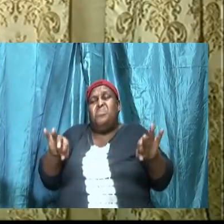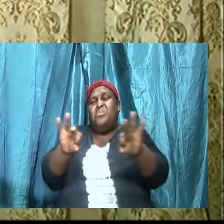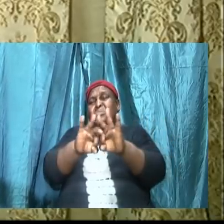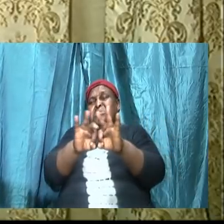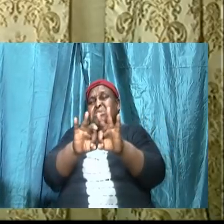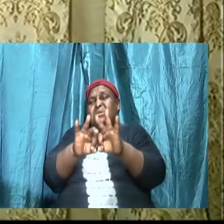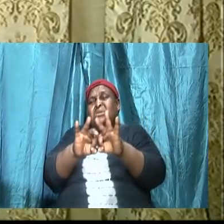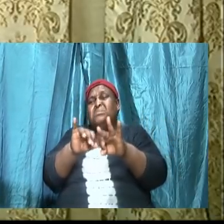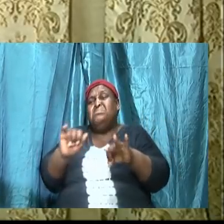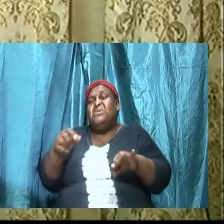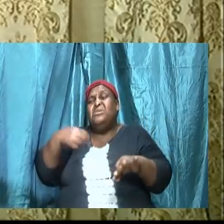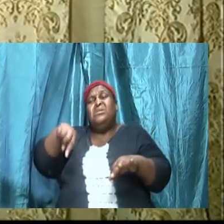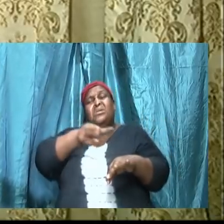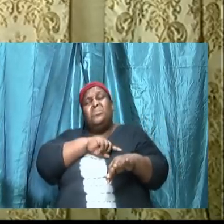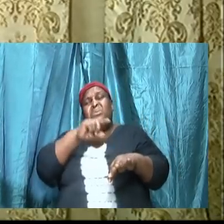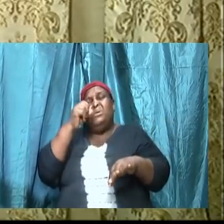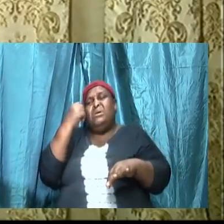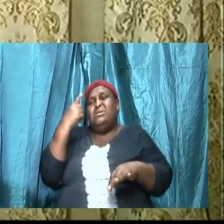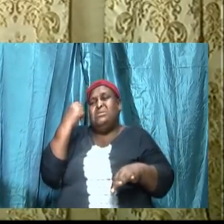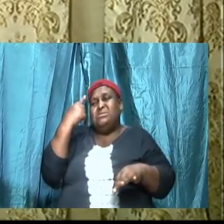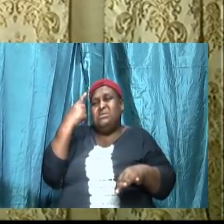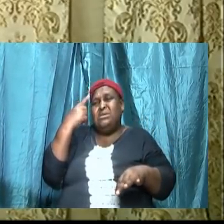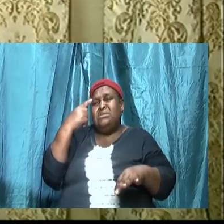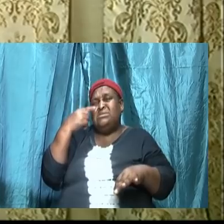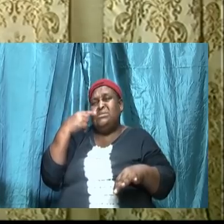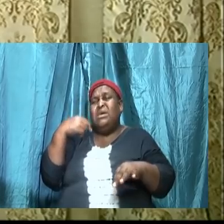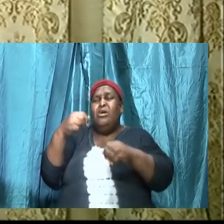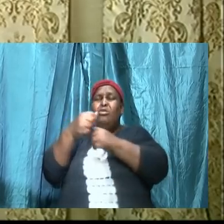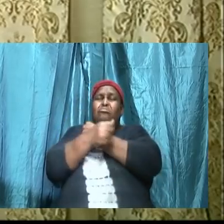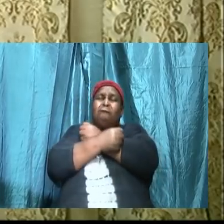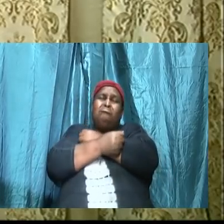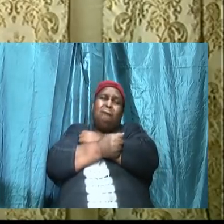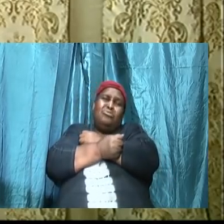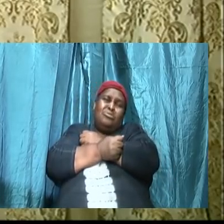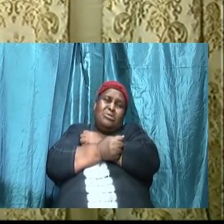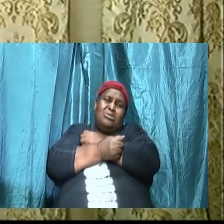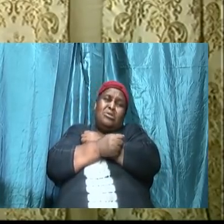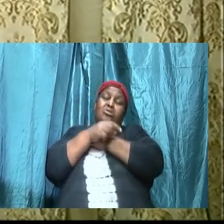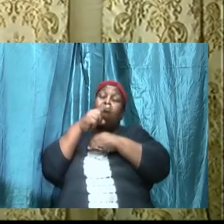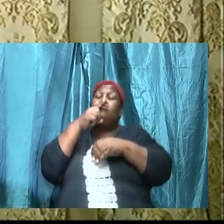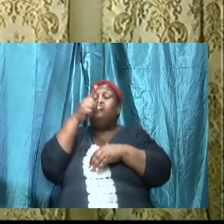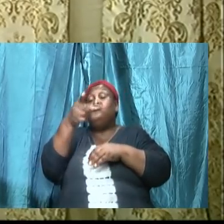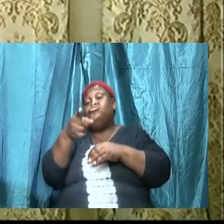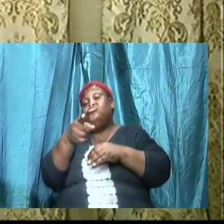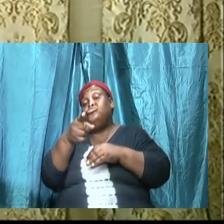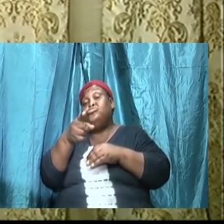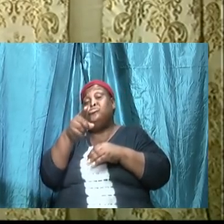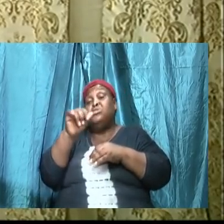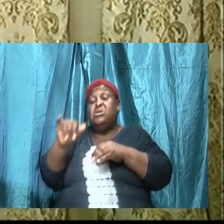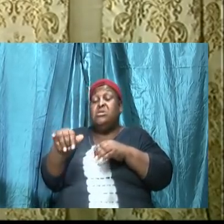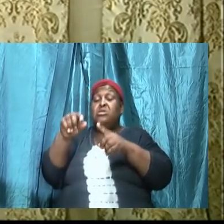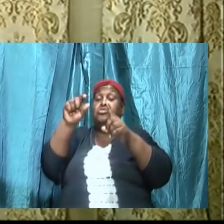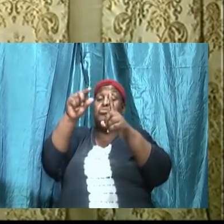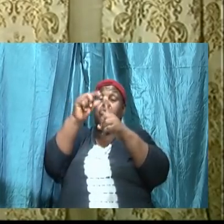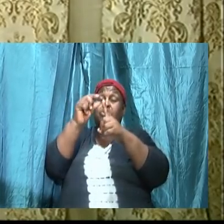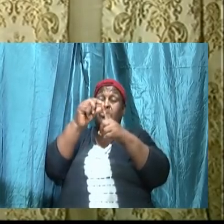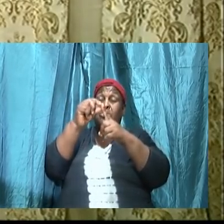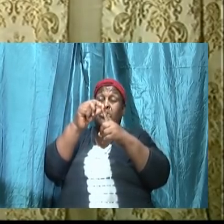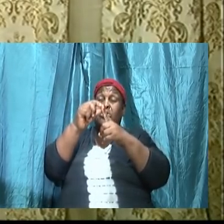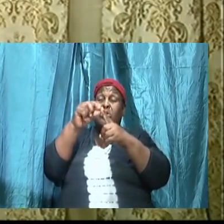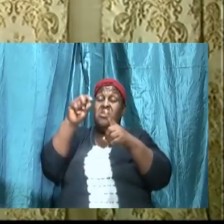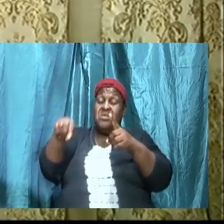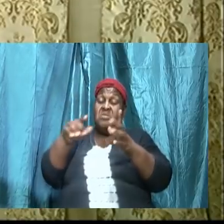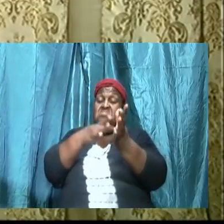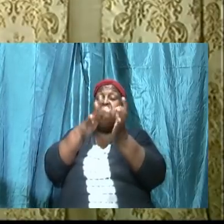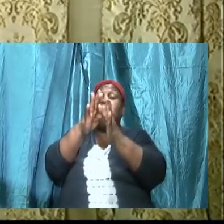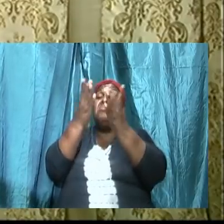understand and that we embrace the fact that this word, this